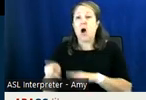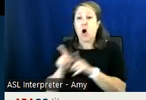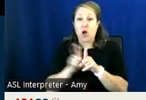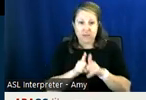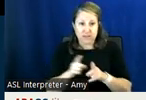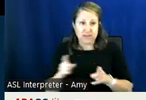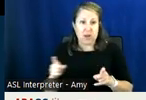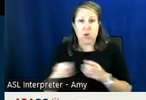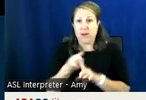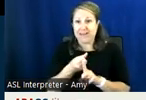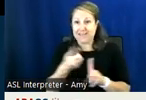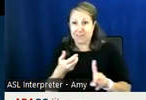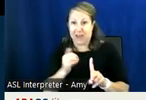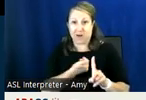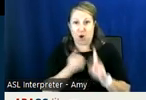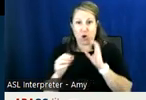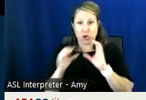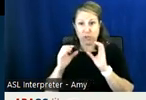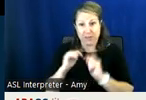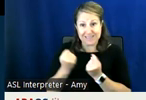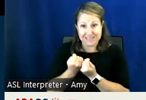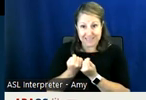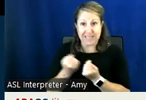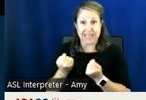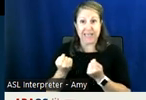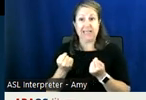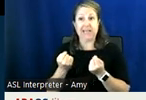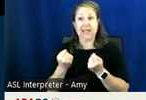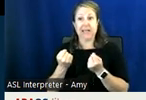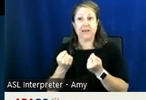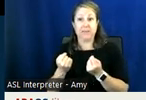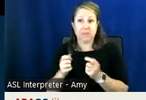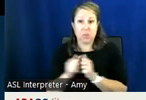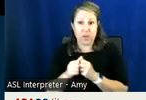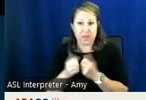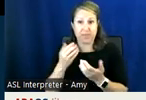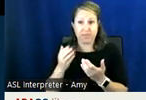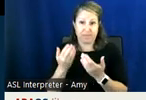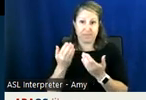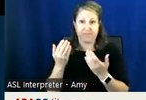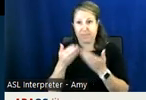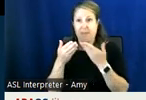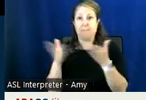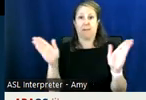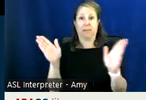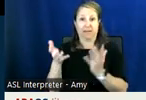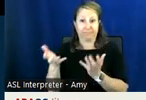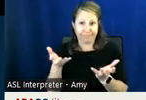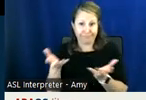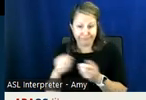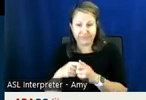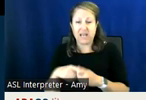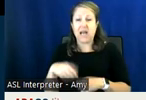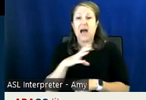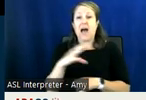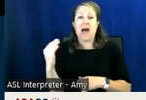expand our communications team in the areas of public external and stakeholder communications activity and then we're also getting